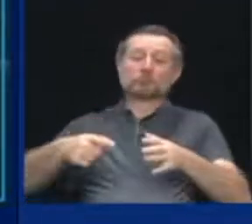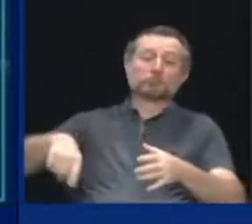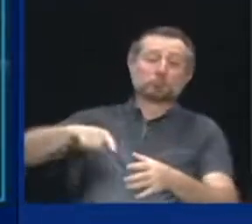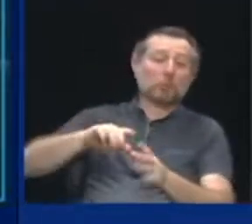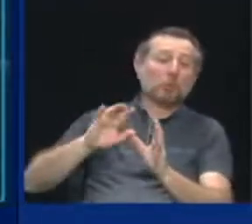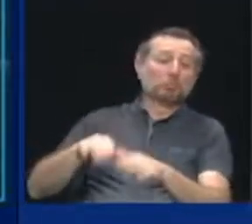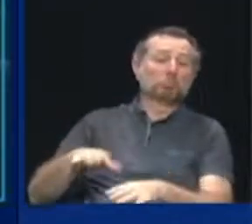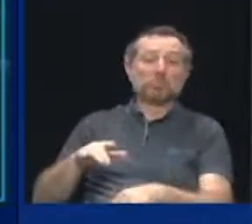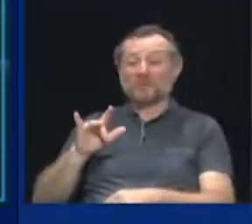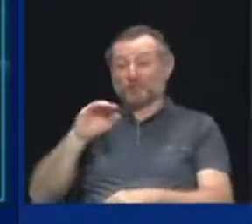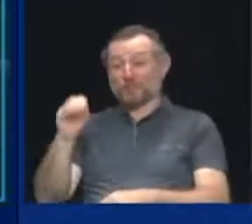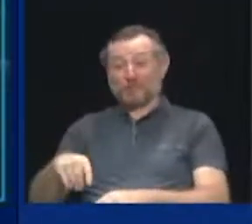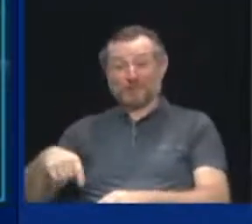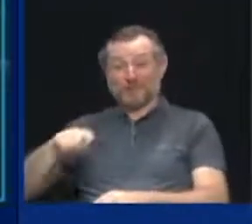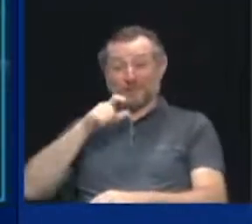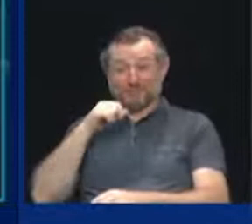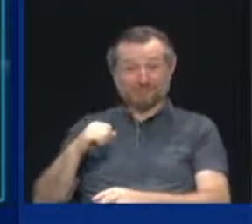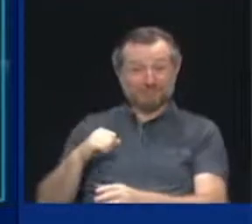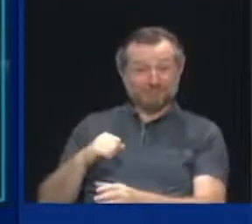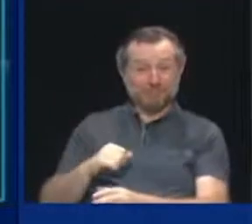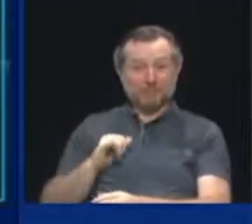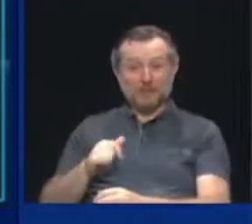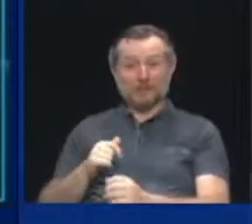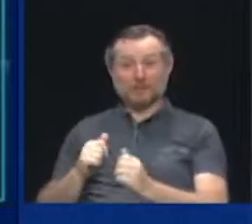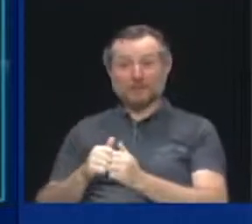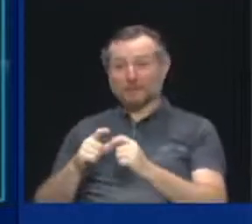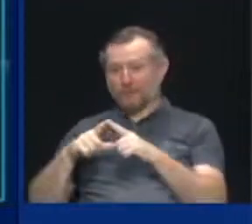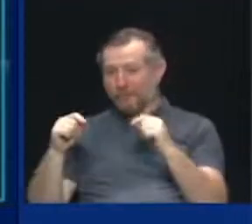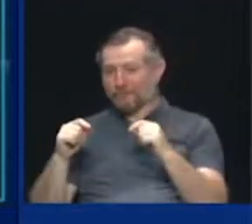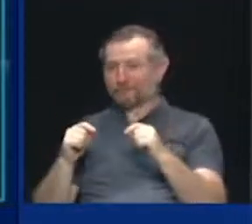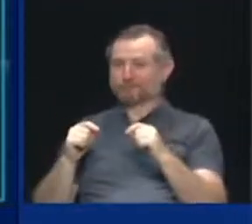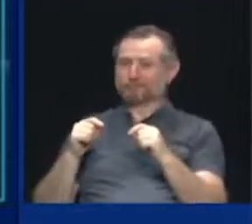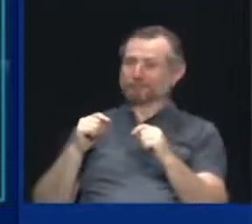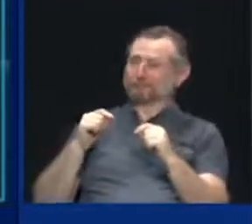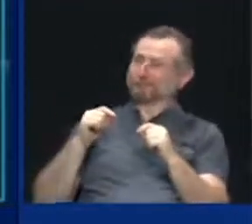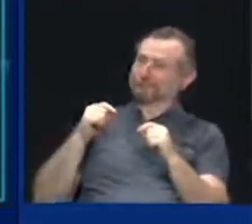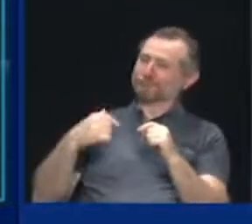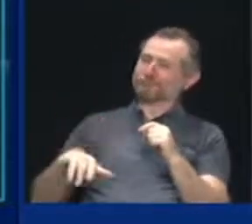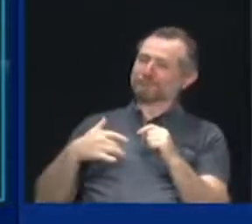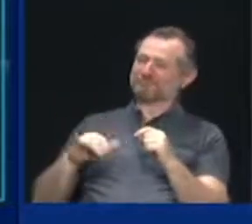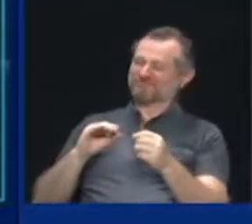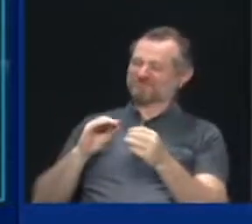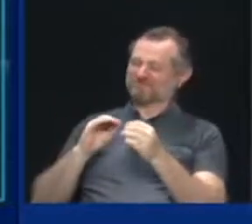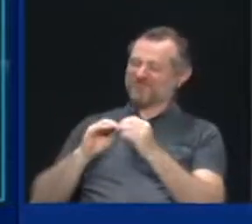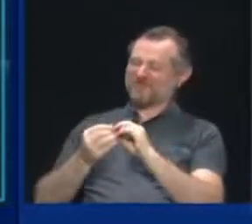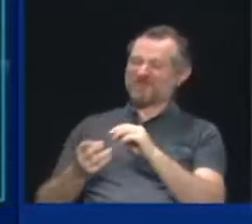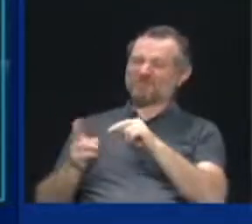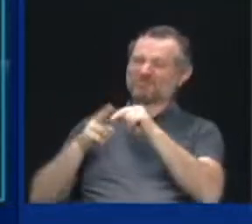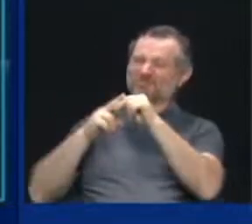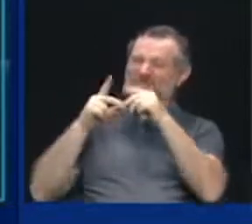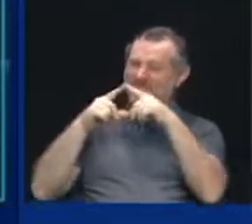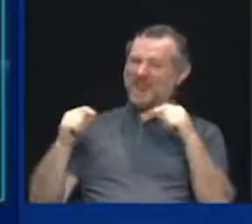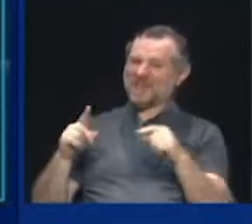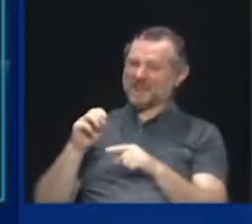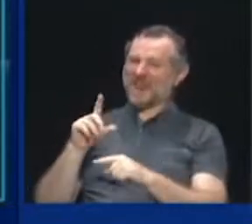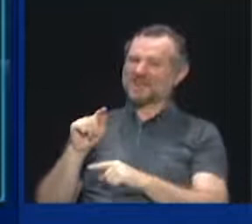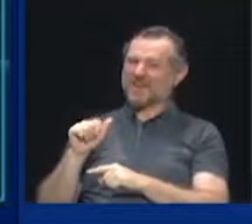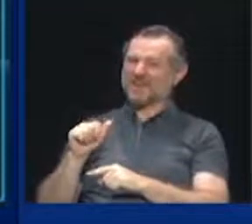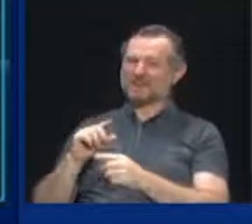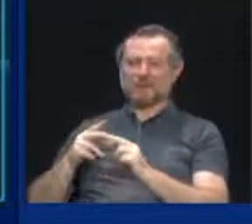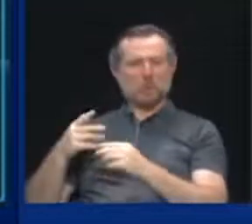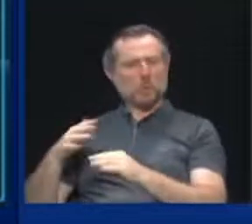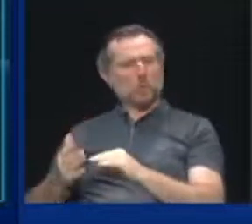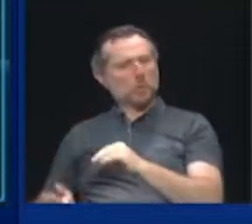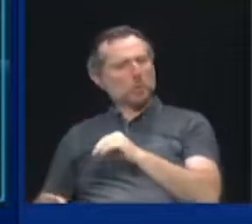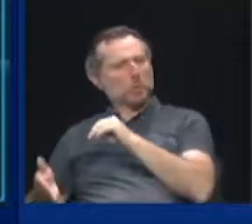with the Delta variant, you're going to see the numbers go up. And that is a large number. And we're going to lose